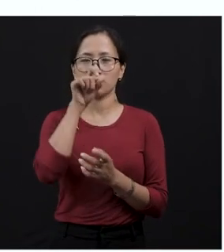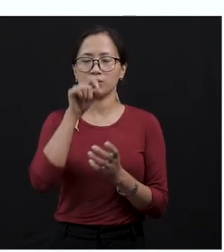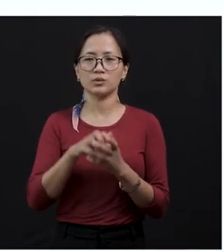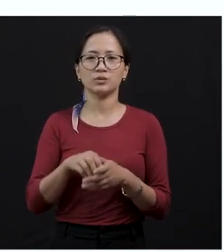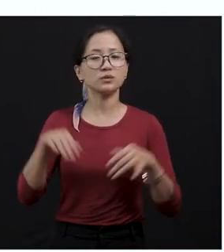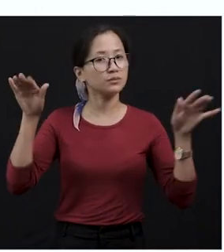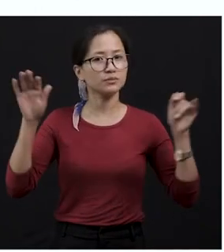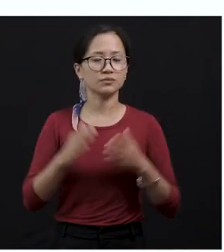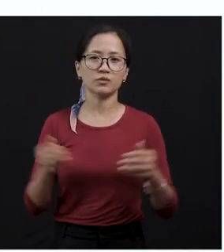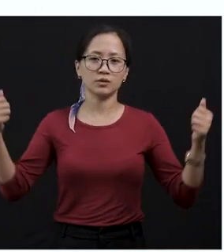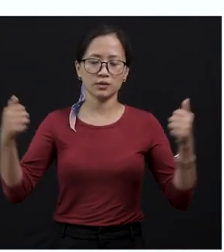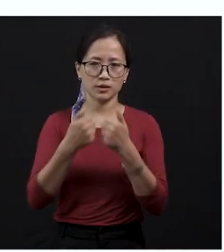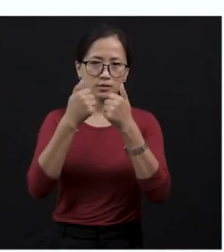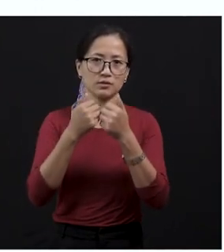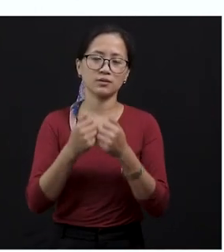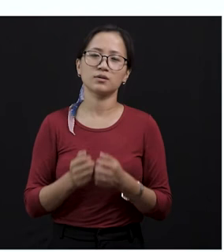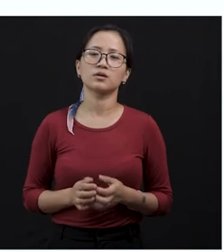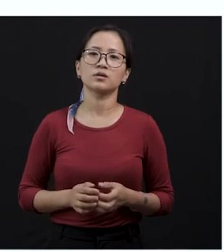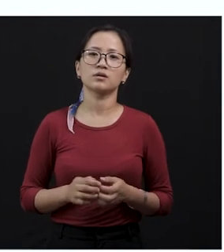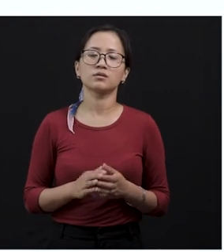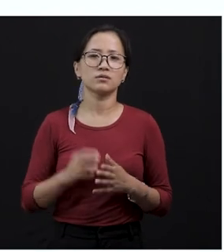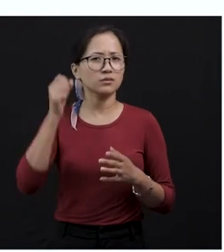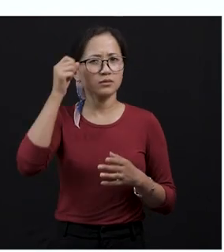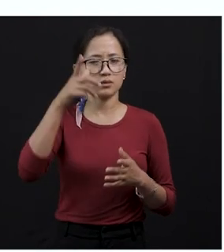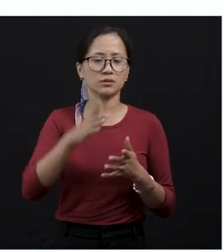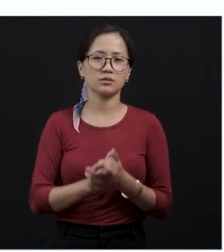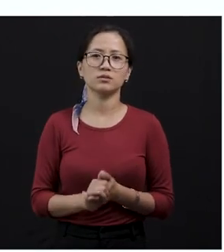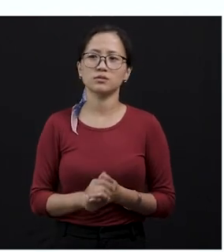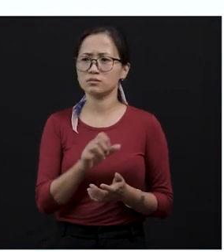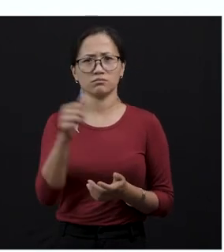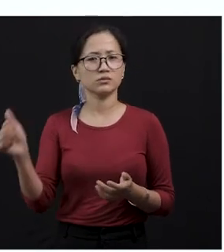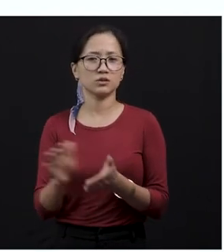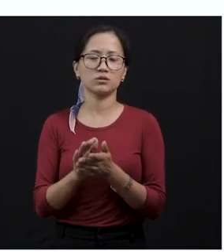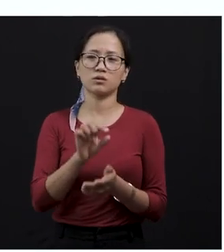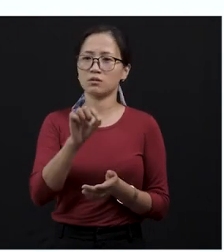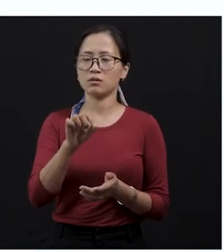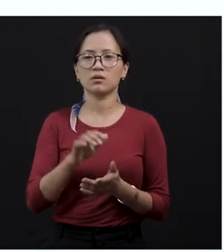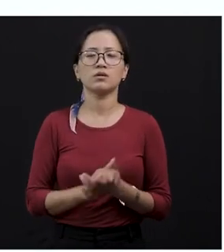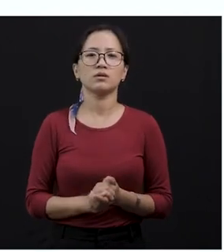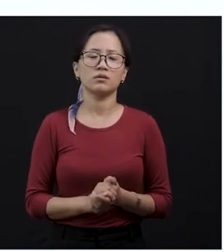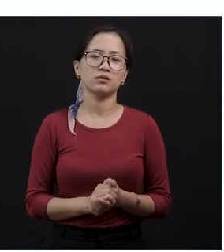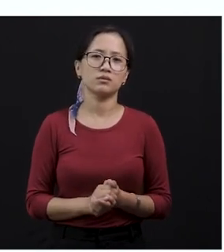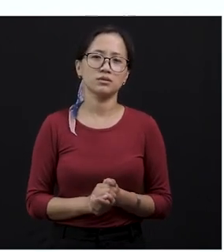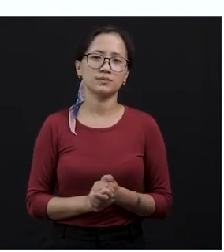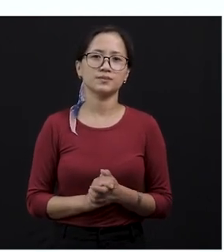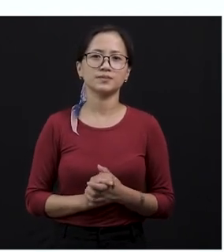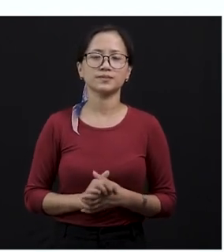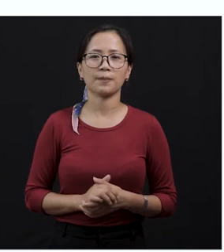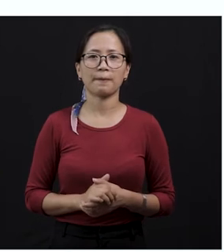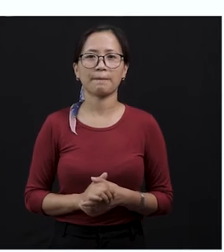other in mid-ear and then they started getting angry at each other. They were streaking insults at each other,